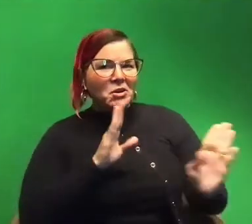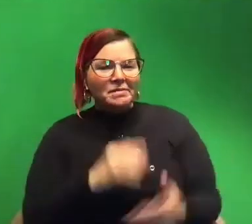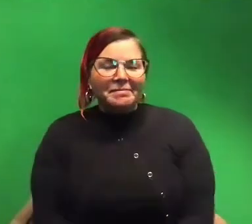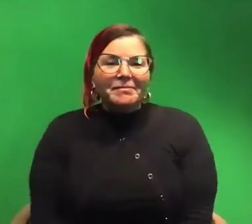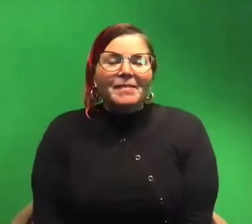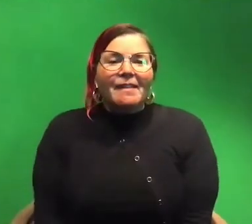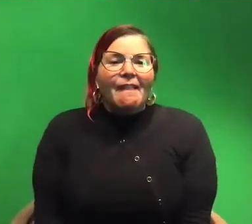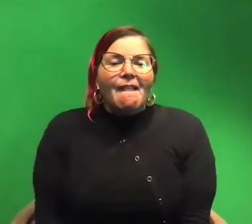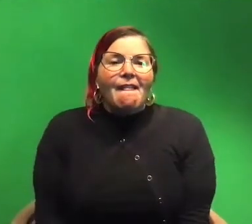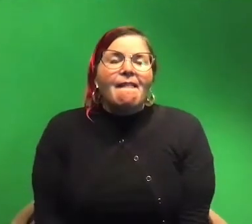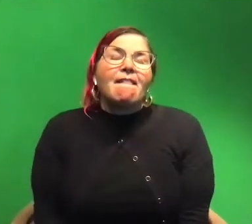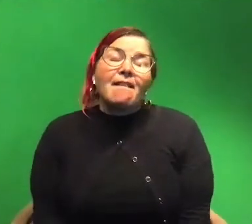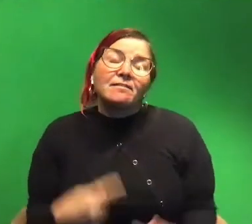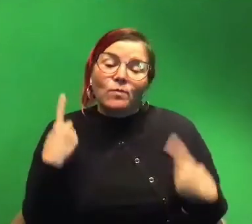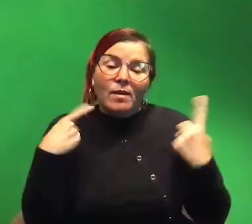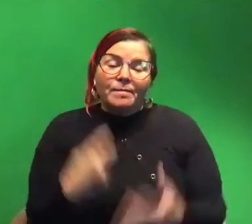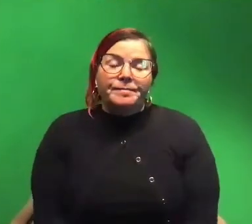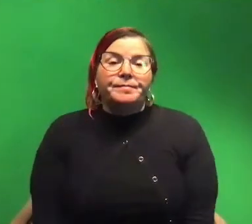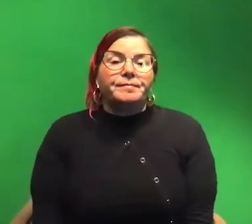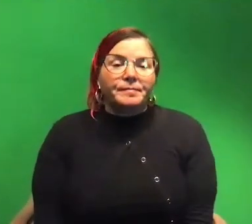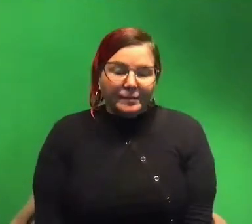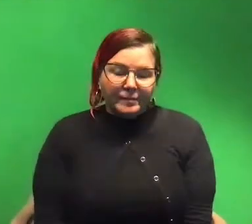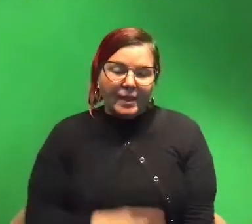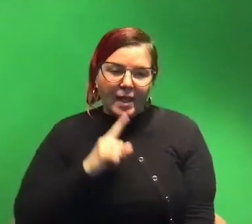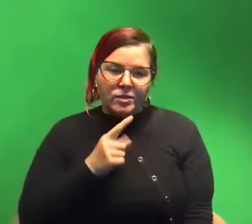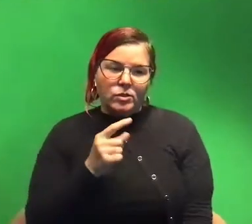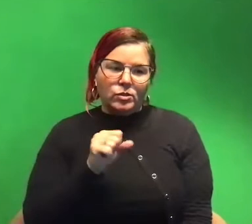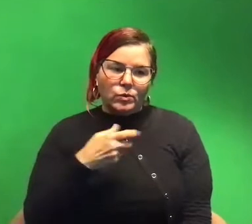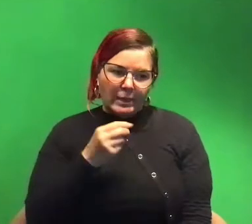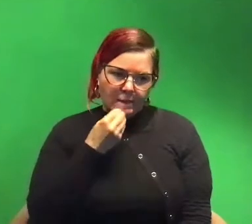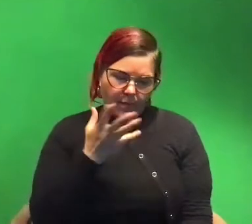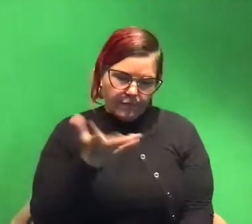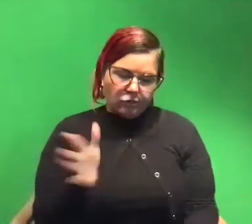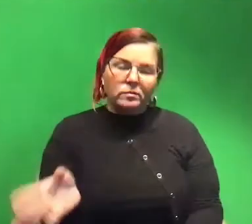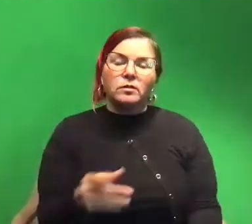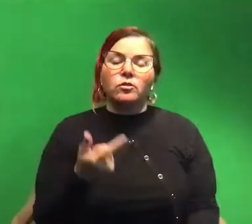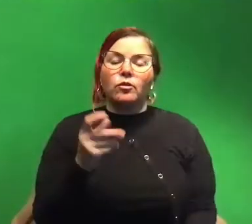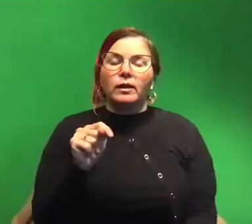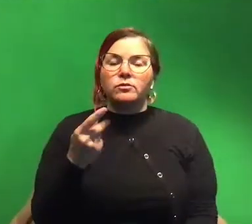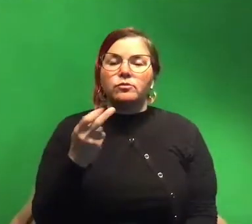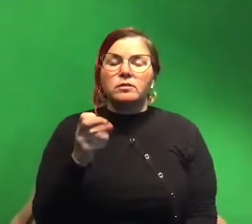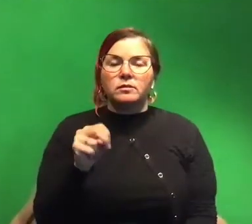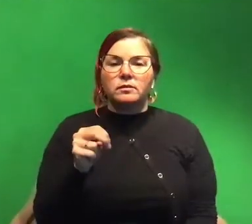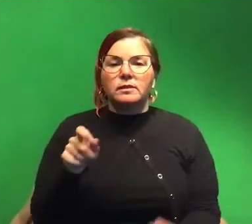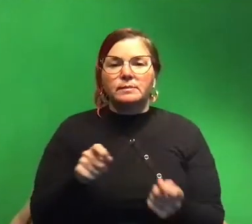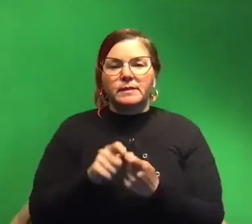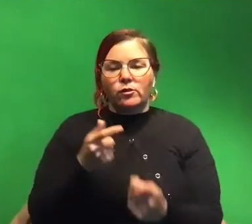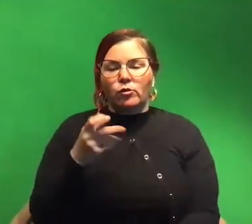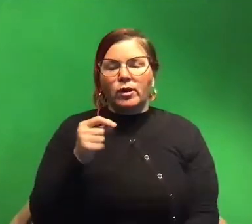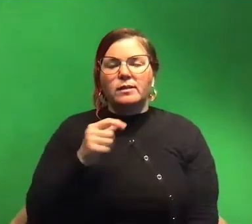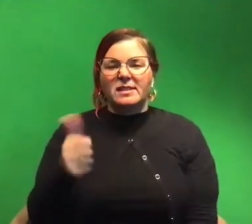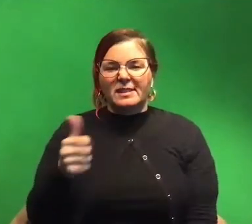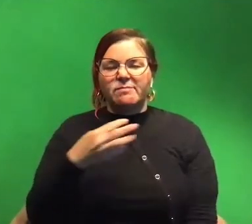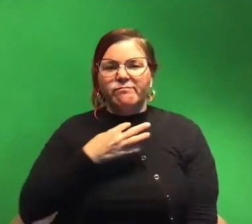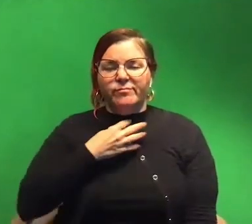it's wild okay so we answered what do squid eat um grant and grayson uh specifically grant age 10 would like to know do you